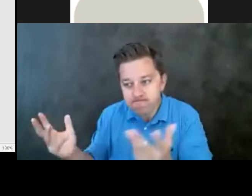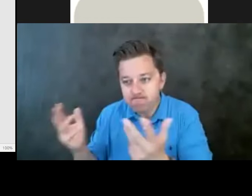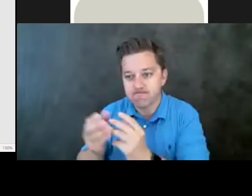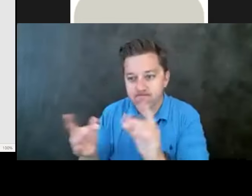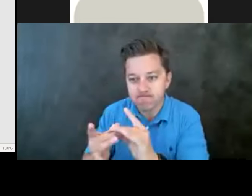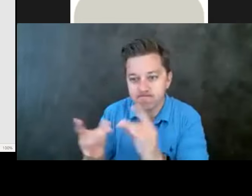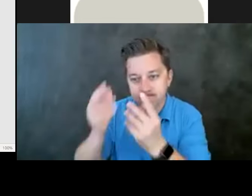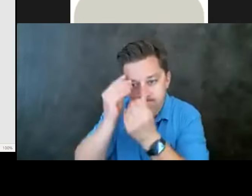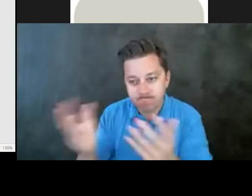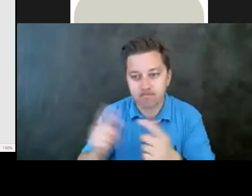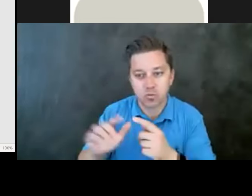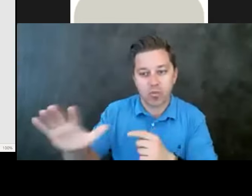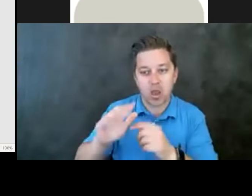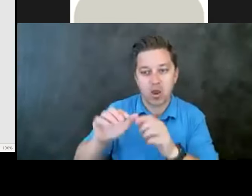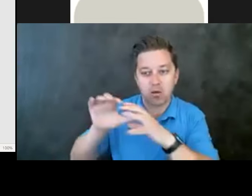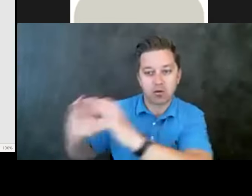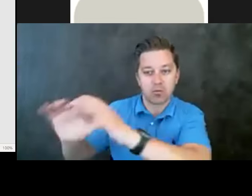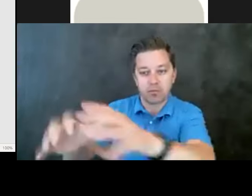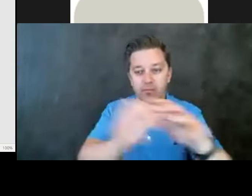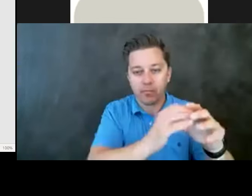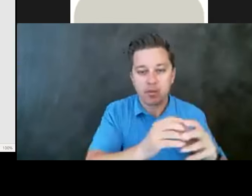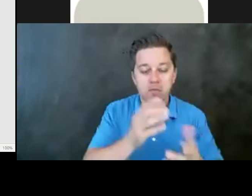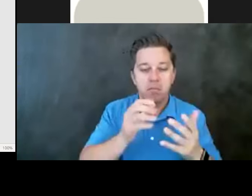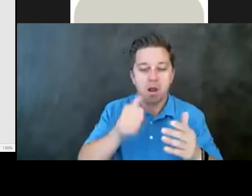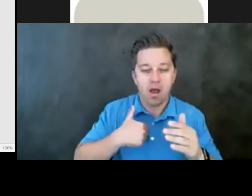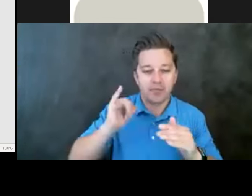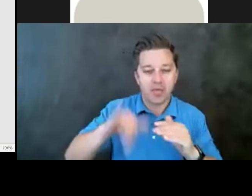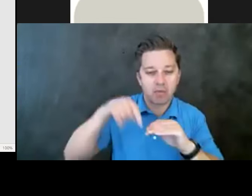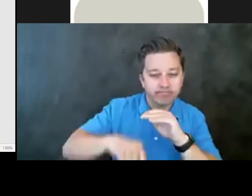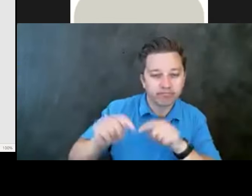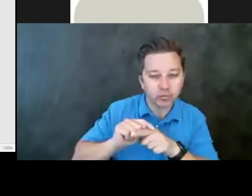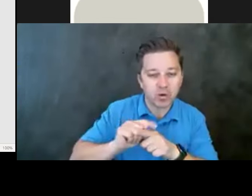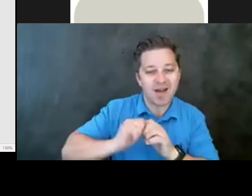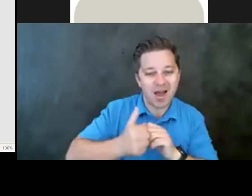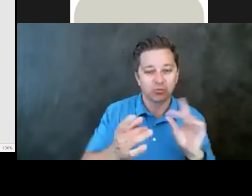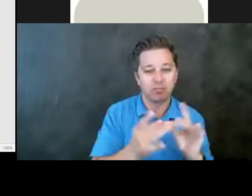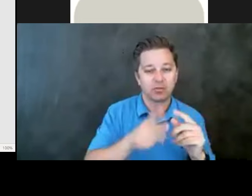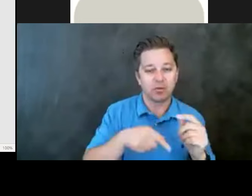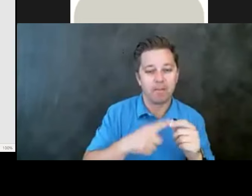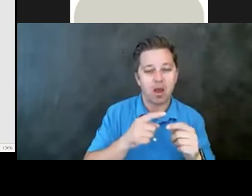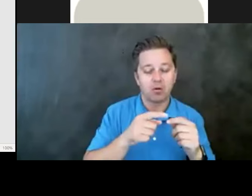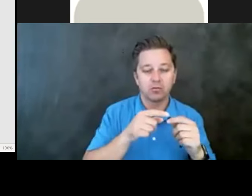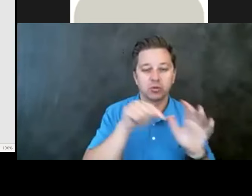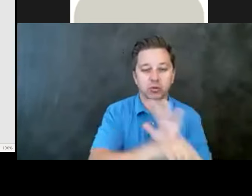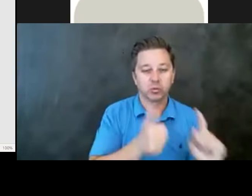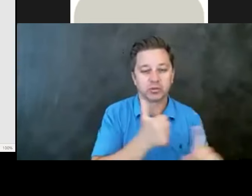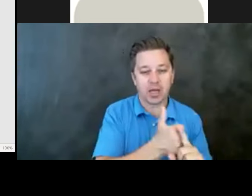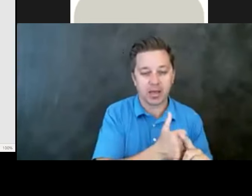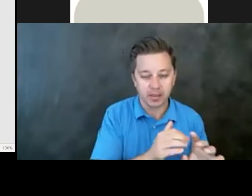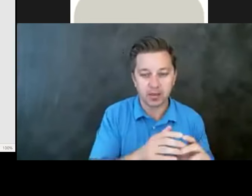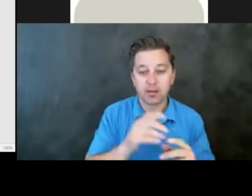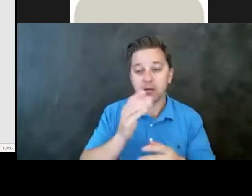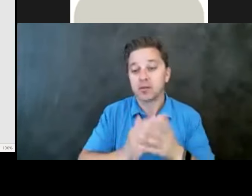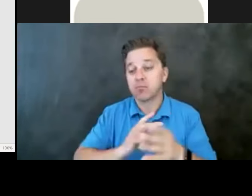necessarily have this kind of, uh, training on how to message around suicide. That may be your professional journalists, like